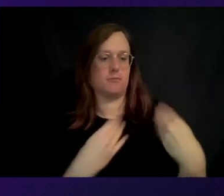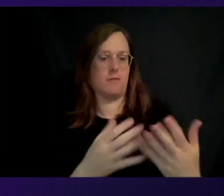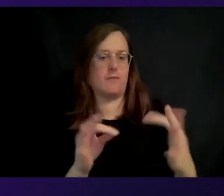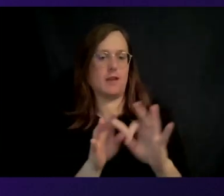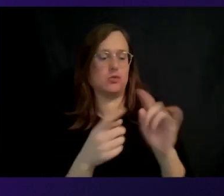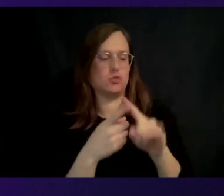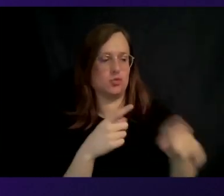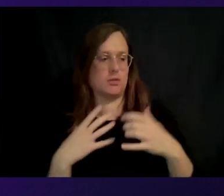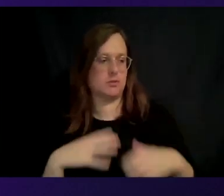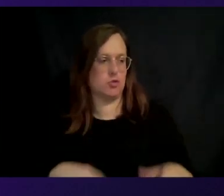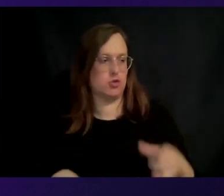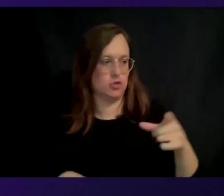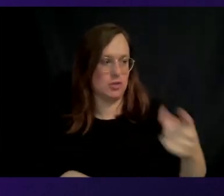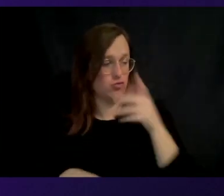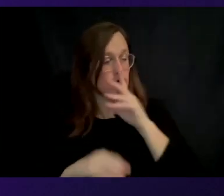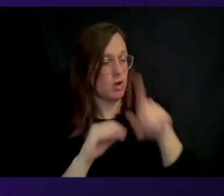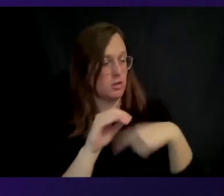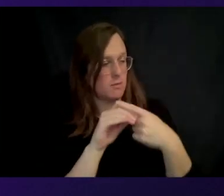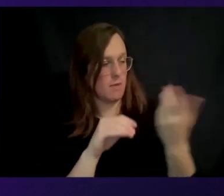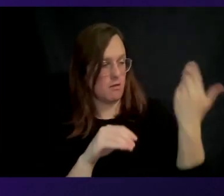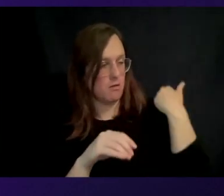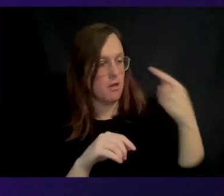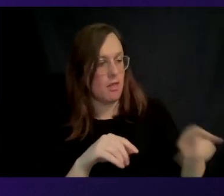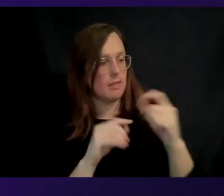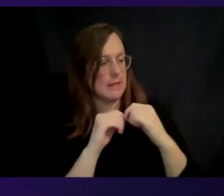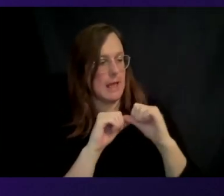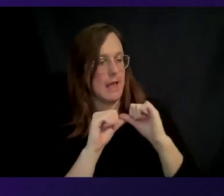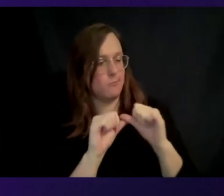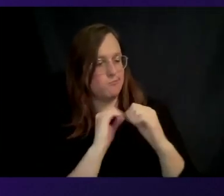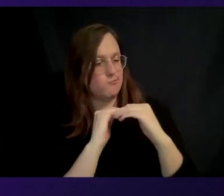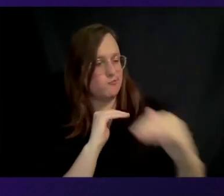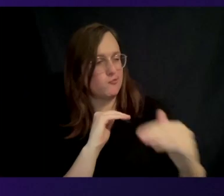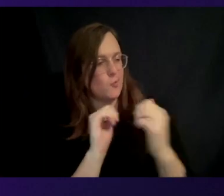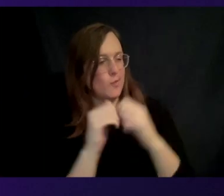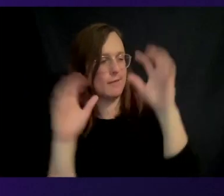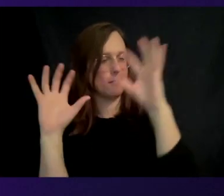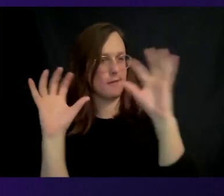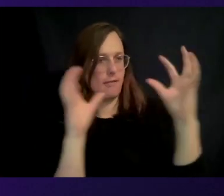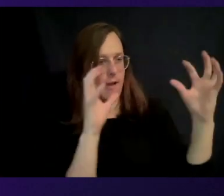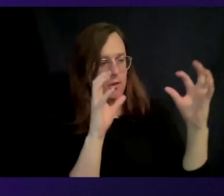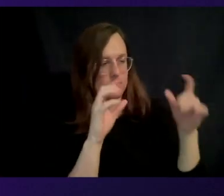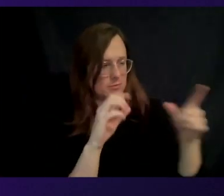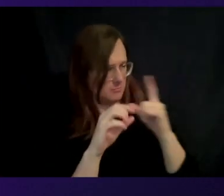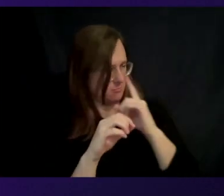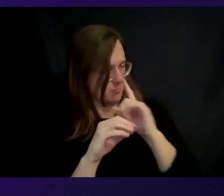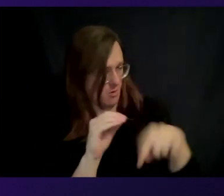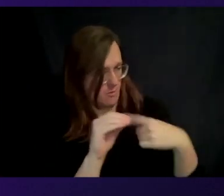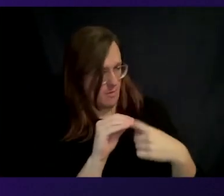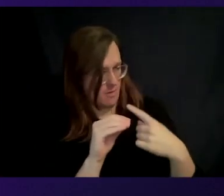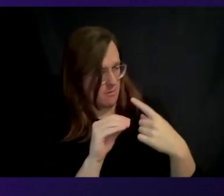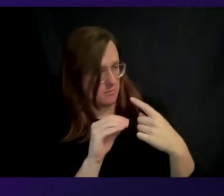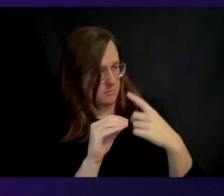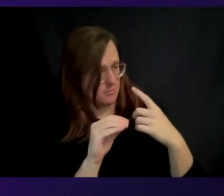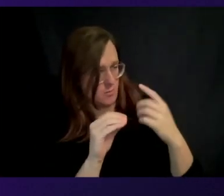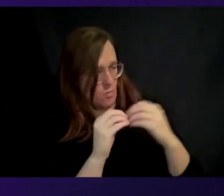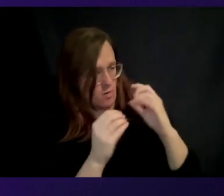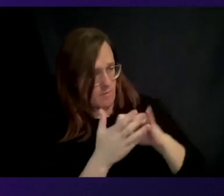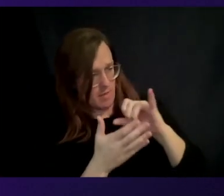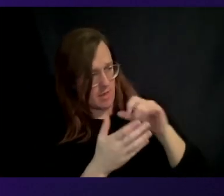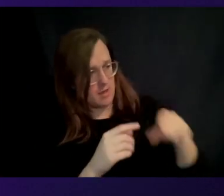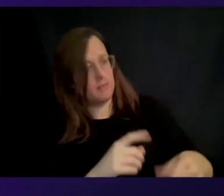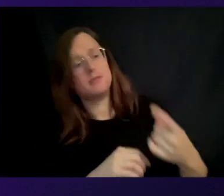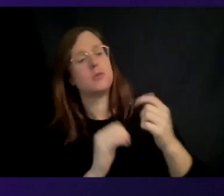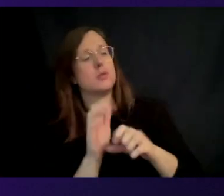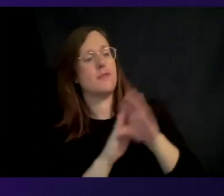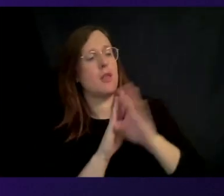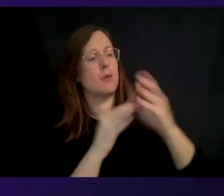earlier about the importance of sustainability in the cloud. Could you talk a little bit more about what we've been able to do in delivering processors that are